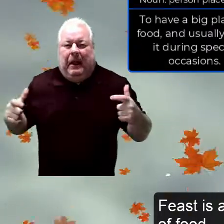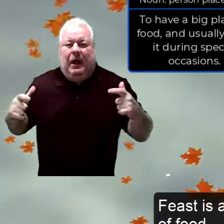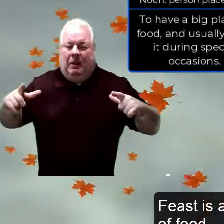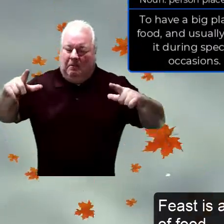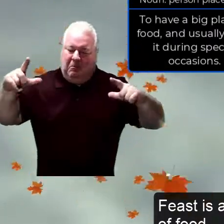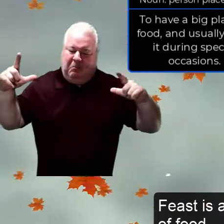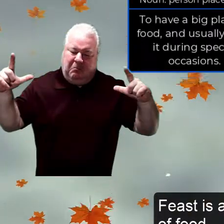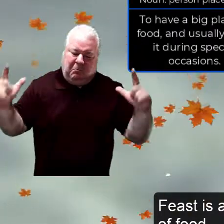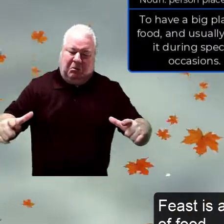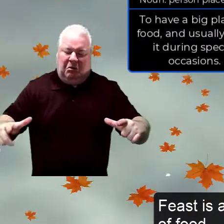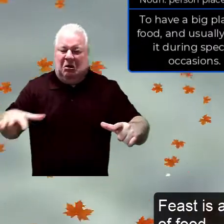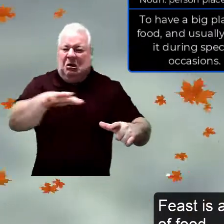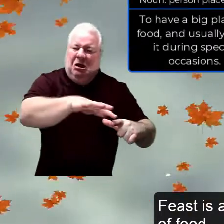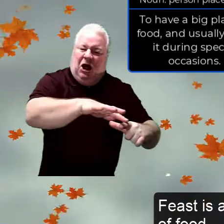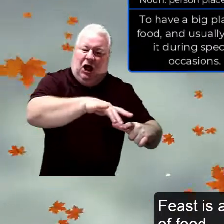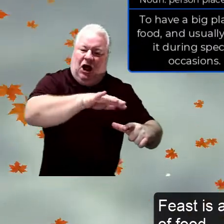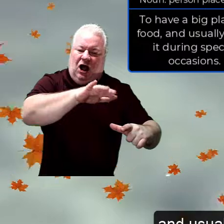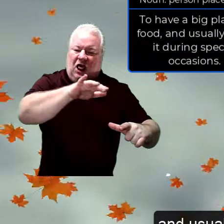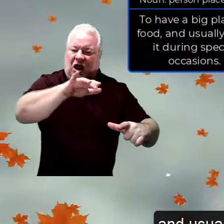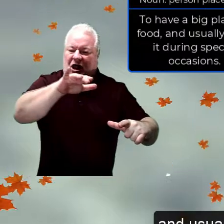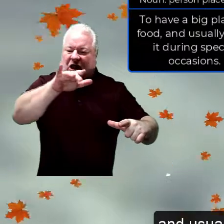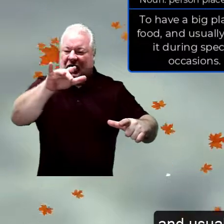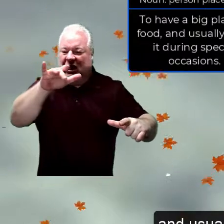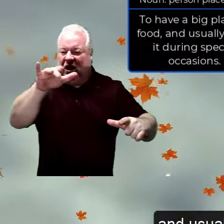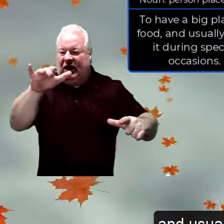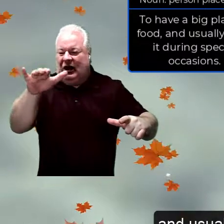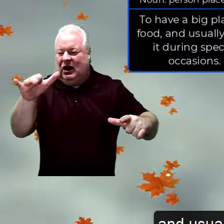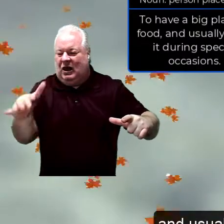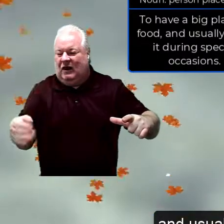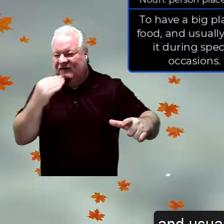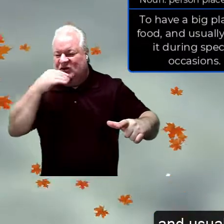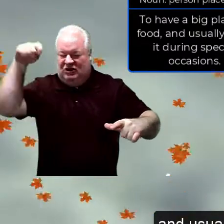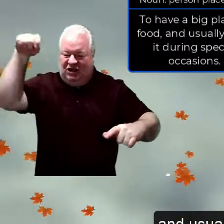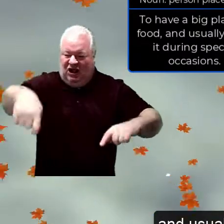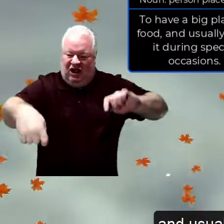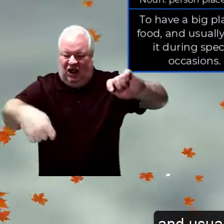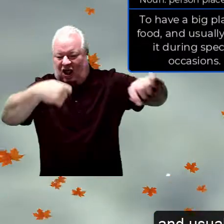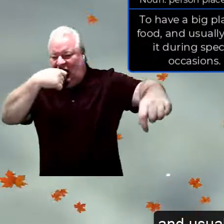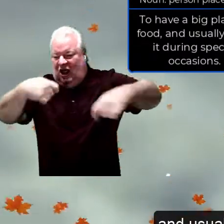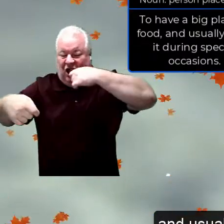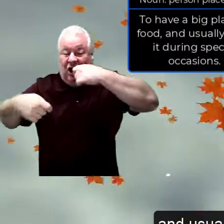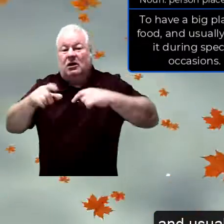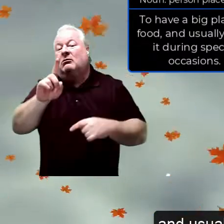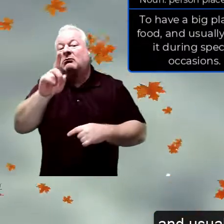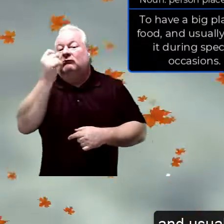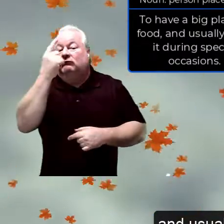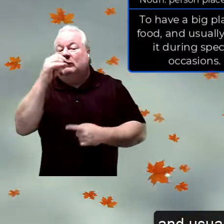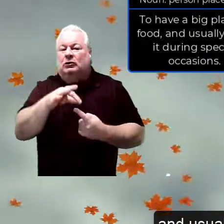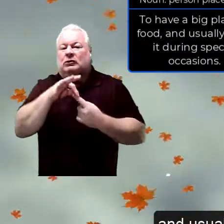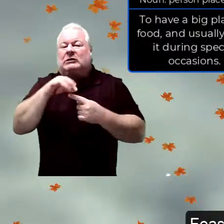a big plate of food and usually have it during special occasions.